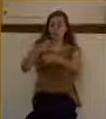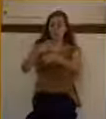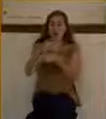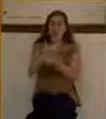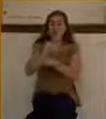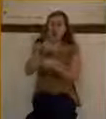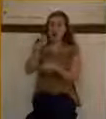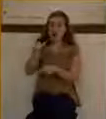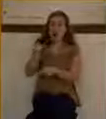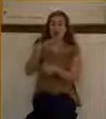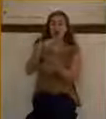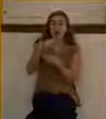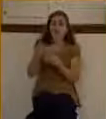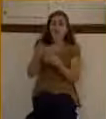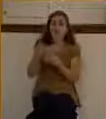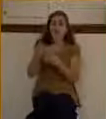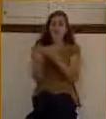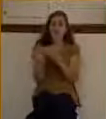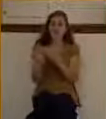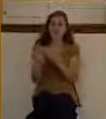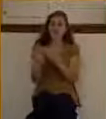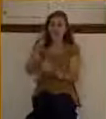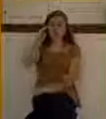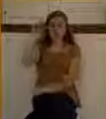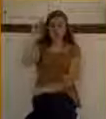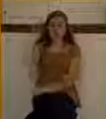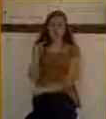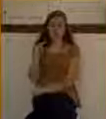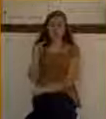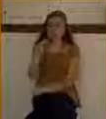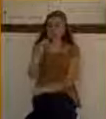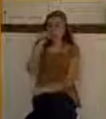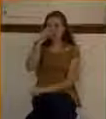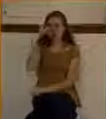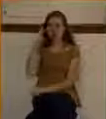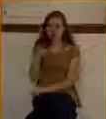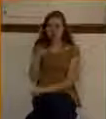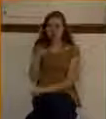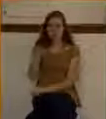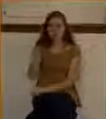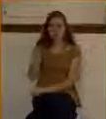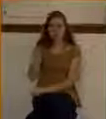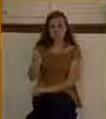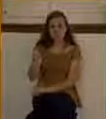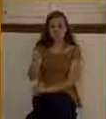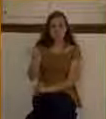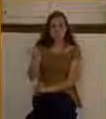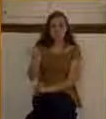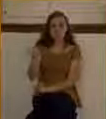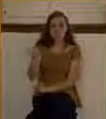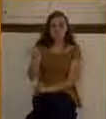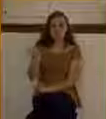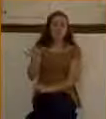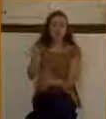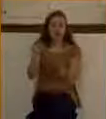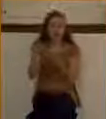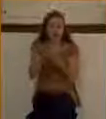that Mary had. What a blasphemous thing to say about Christ. Now think about it. Here were these